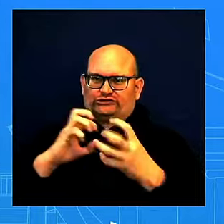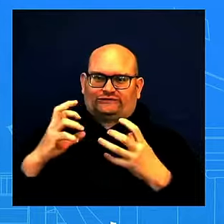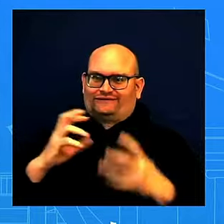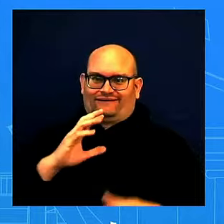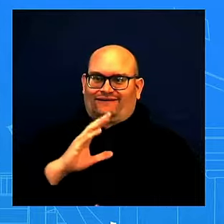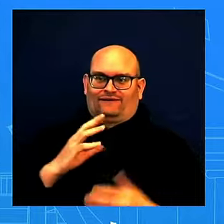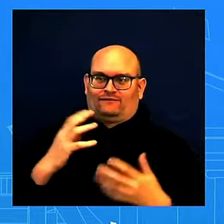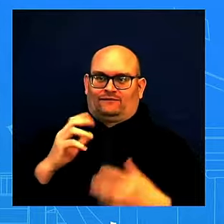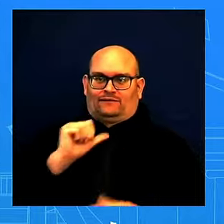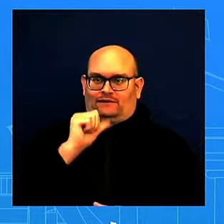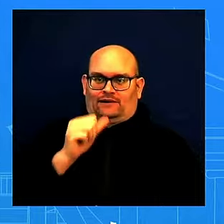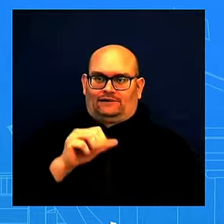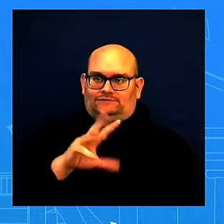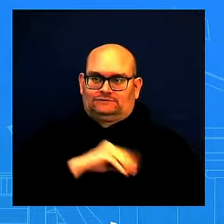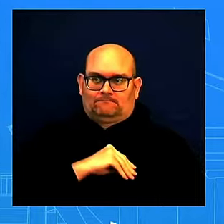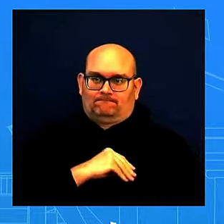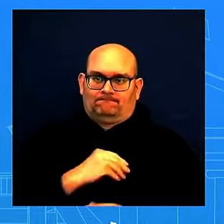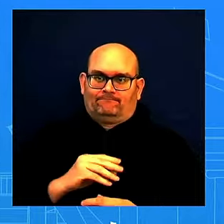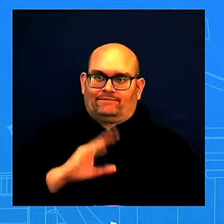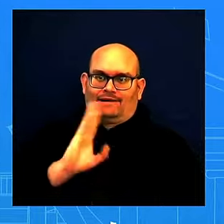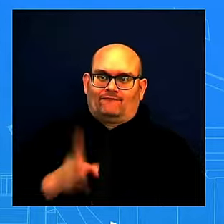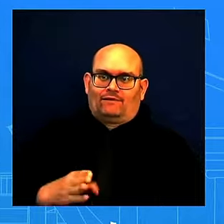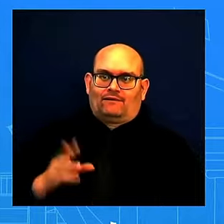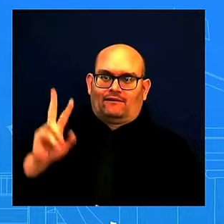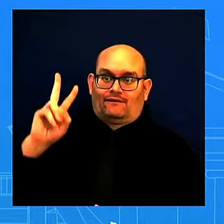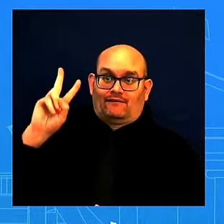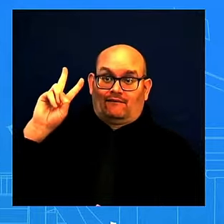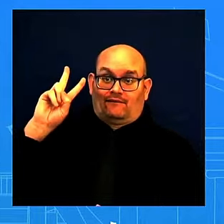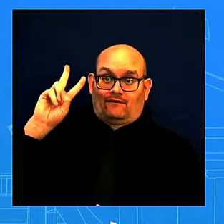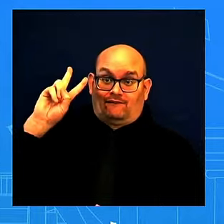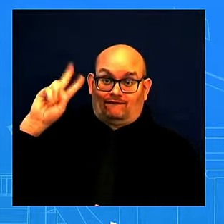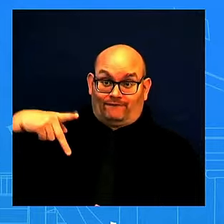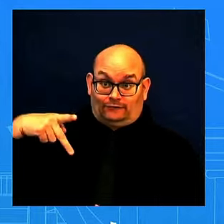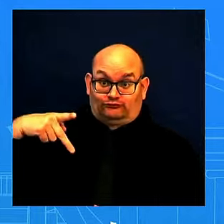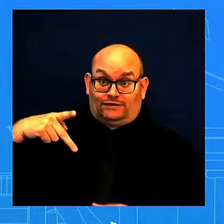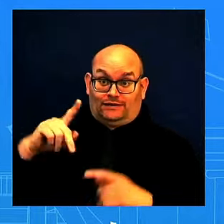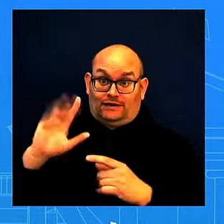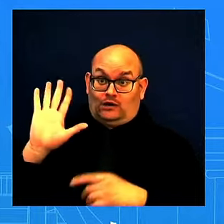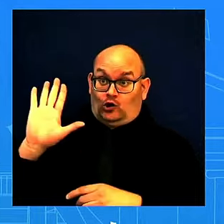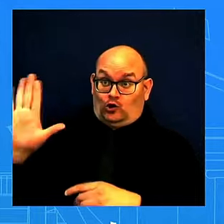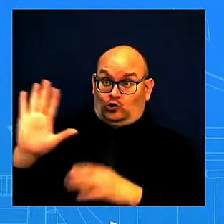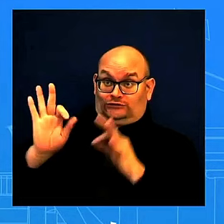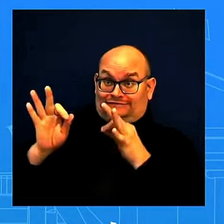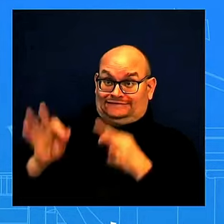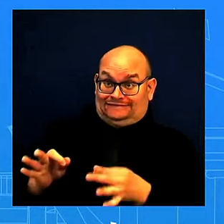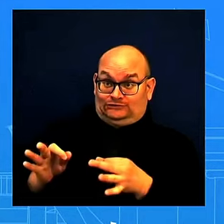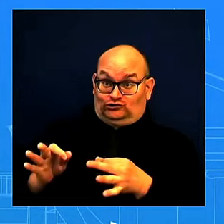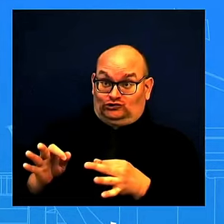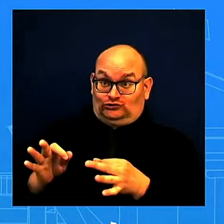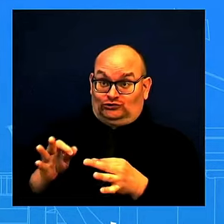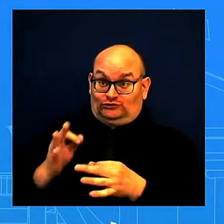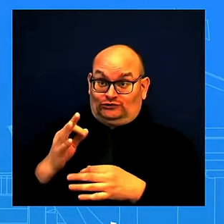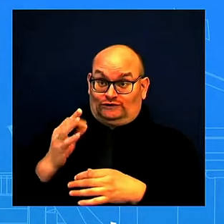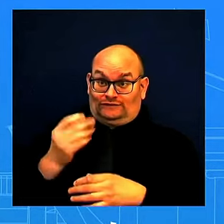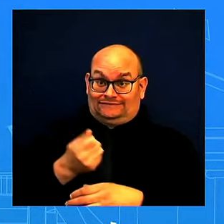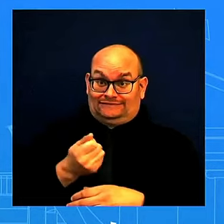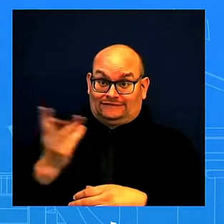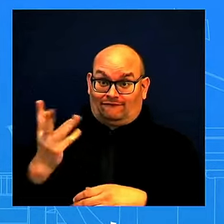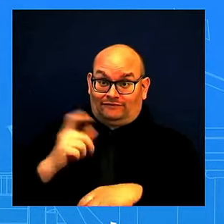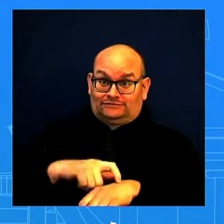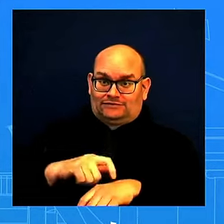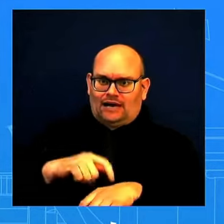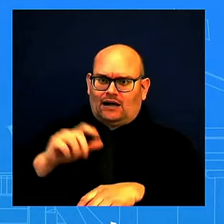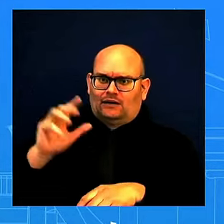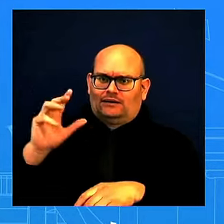decision. You said a couple times that he spoke to the Vice President about her decision. I don't expect you to say what he counted on, but did he give her advice? appreciate